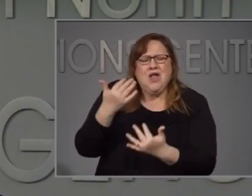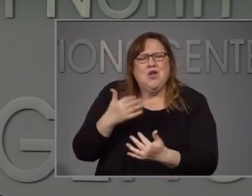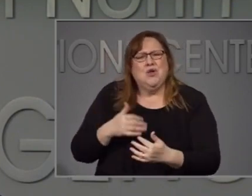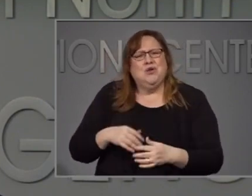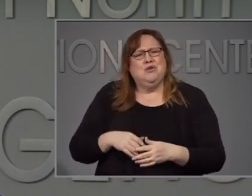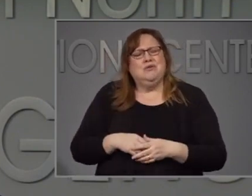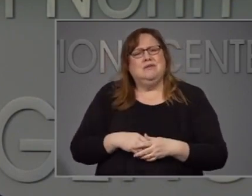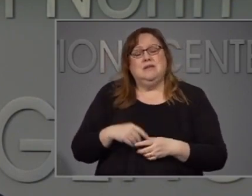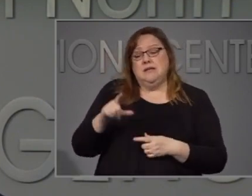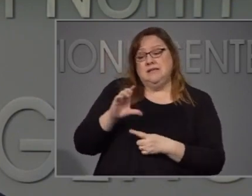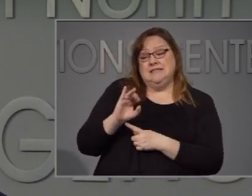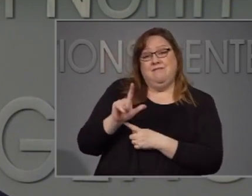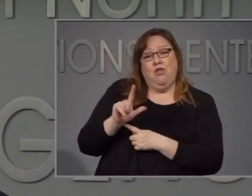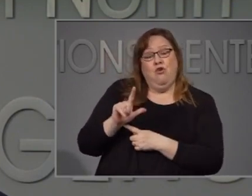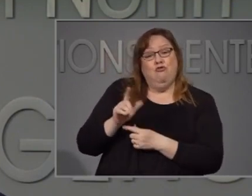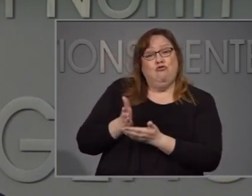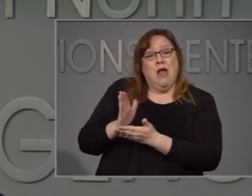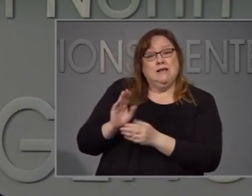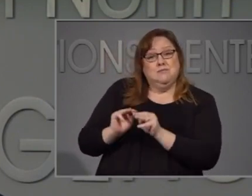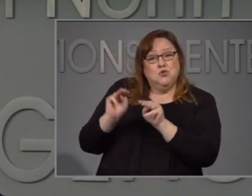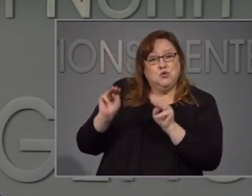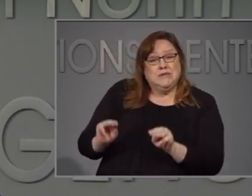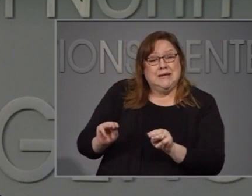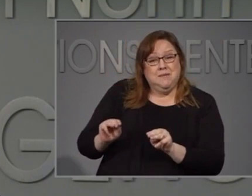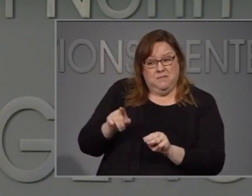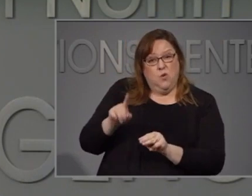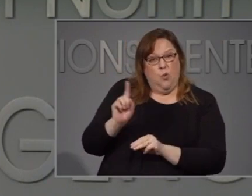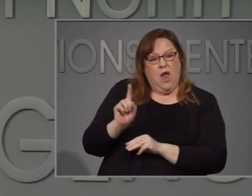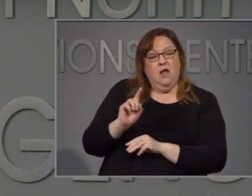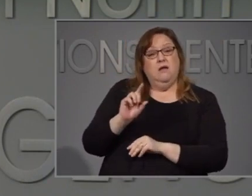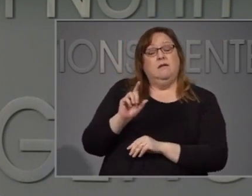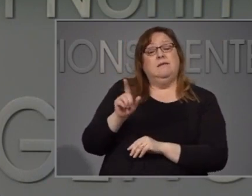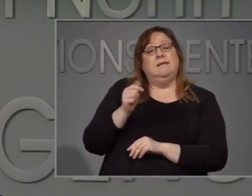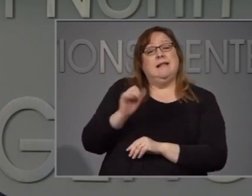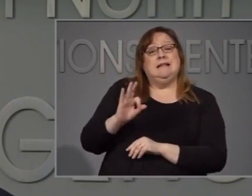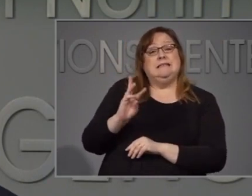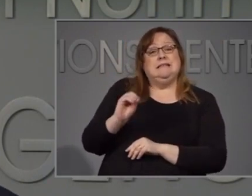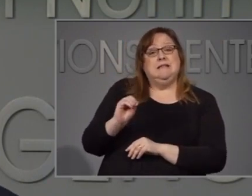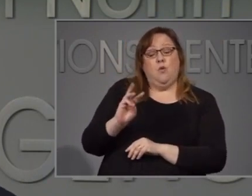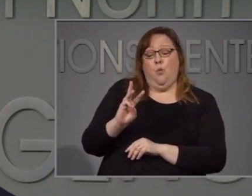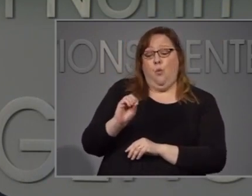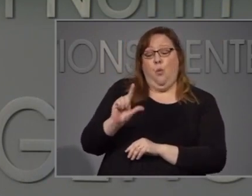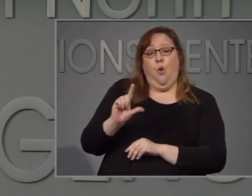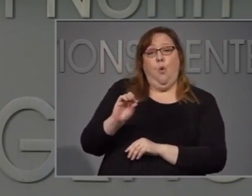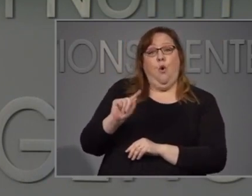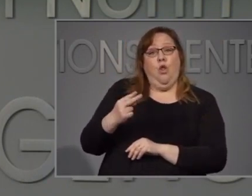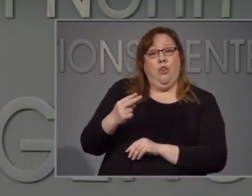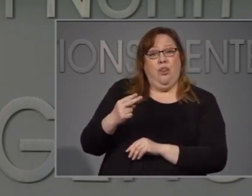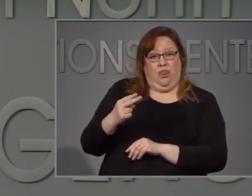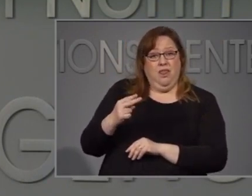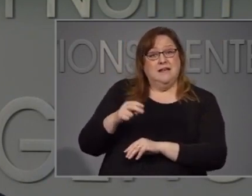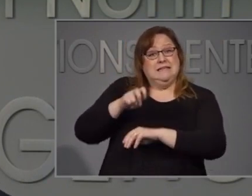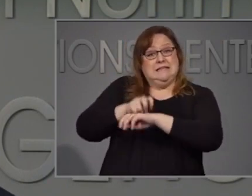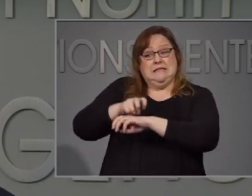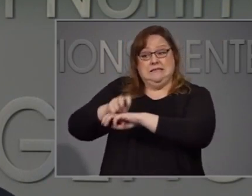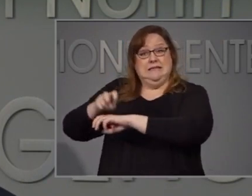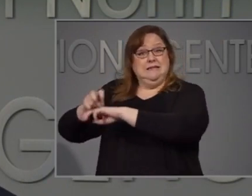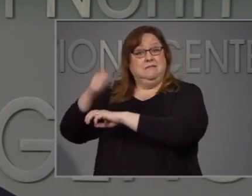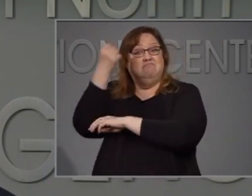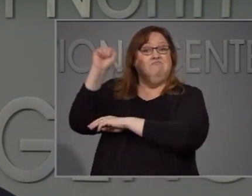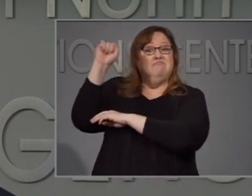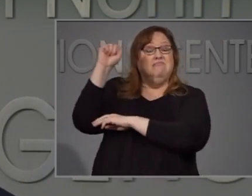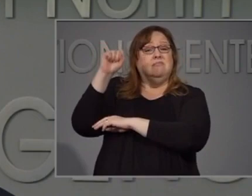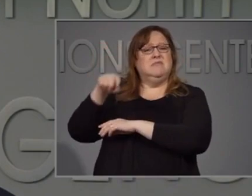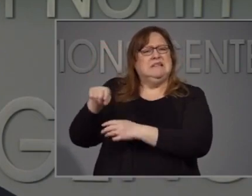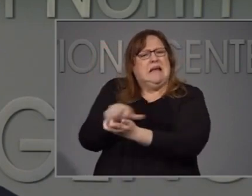site of the 1960 Woolworth sit-in, was damaged. And for a short time, a major highway was shut